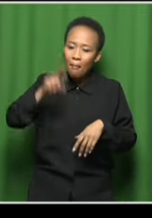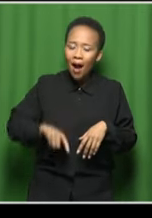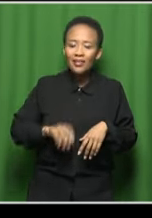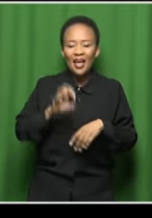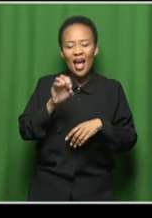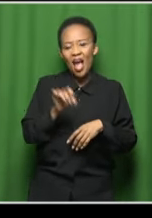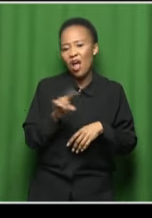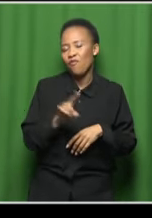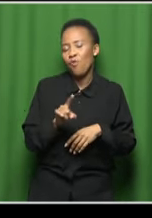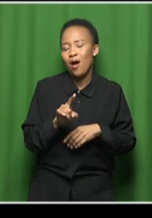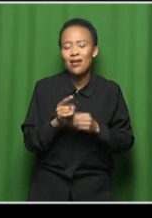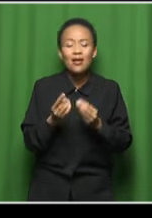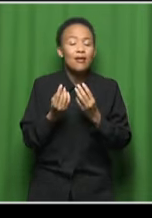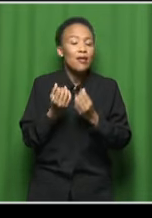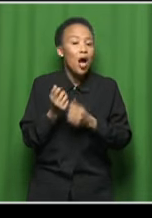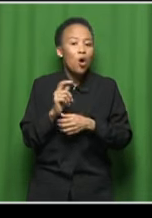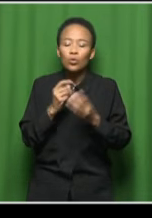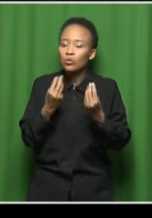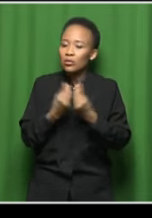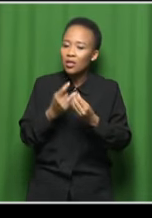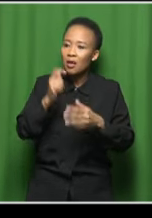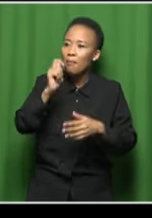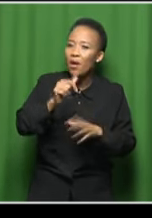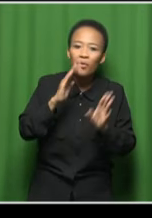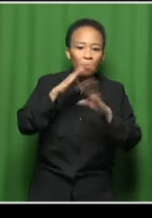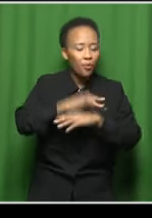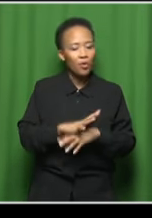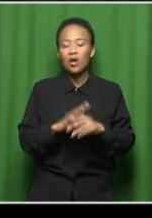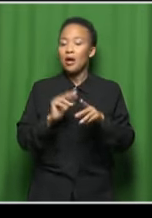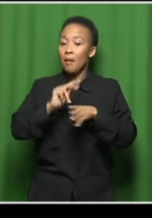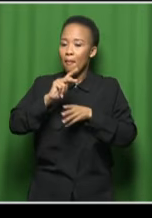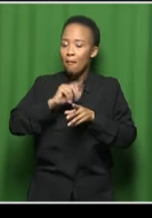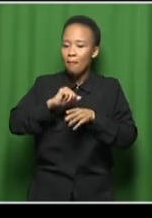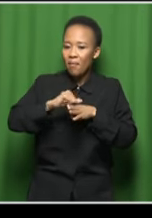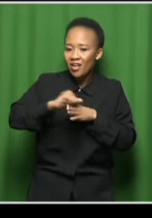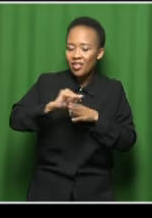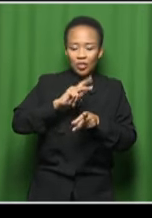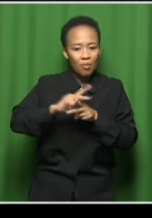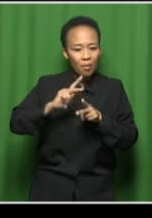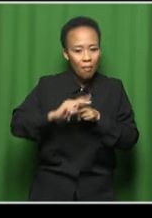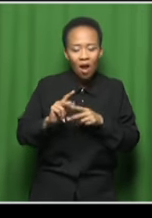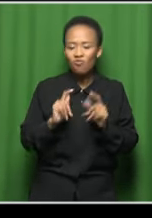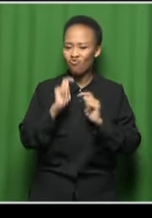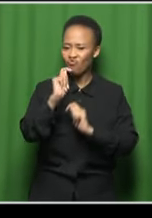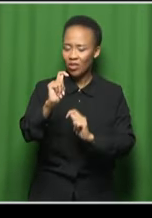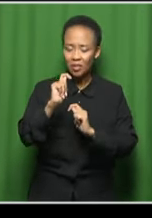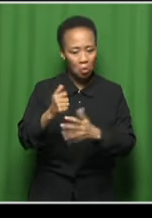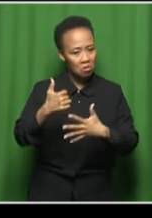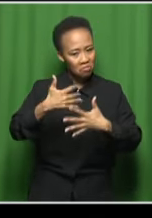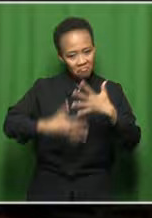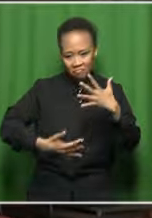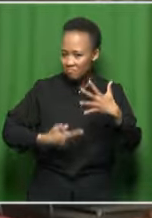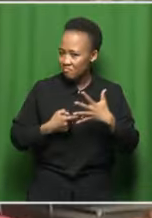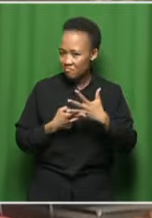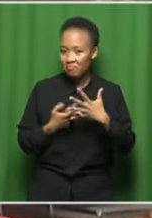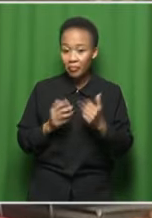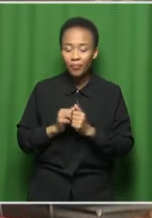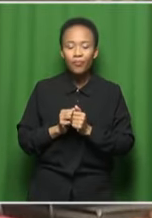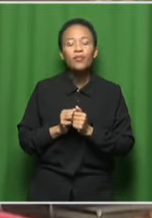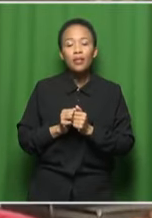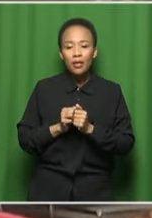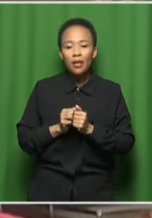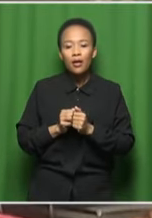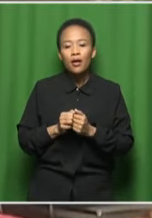unpaid expenses, rehearsal, transport, all of those things. And in that situation, you actually have to